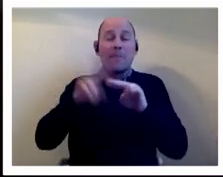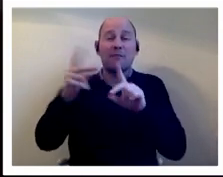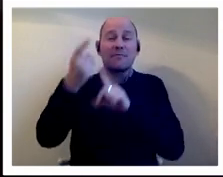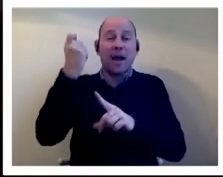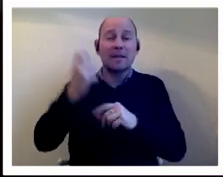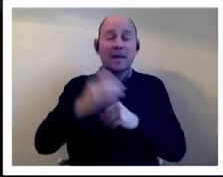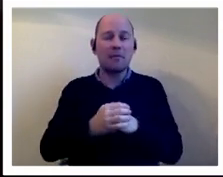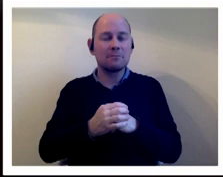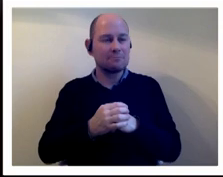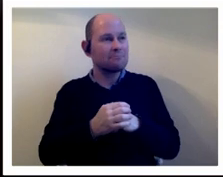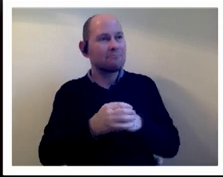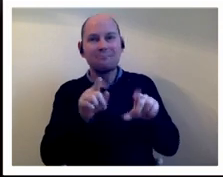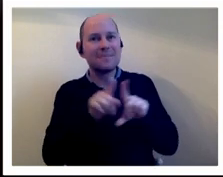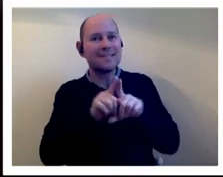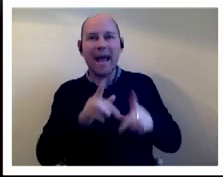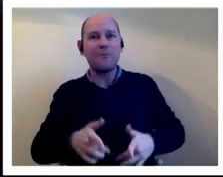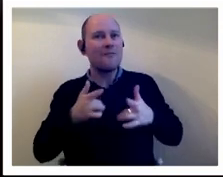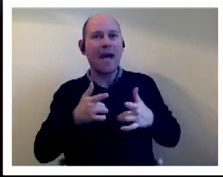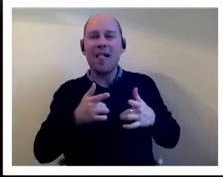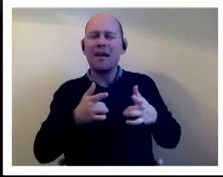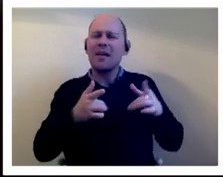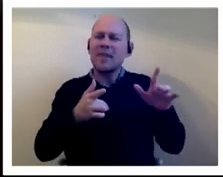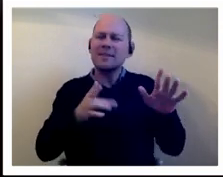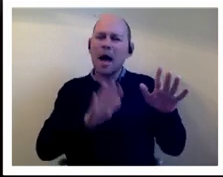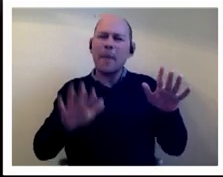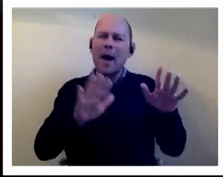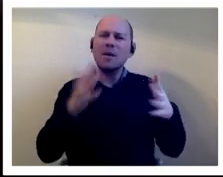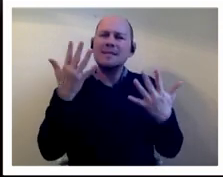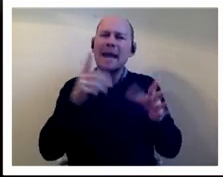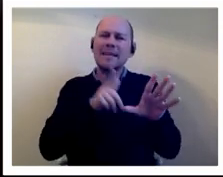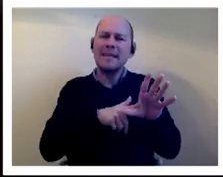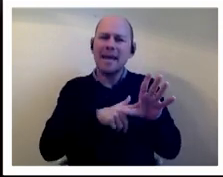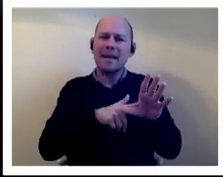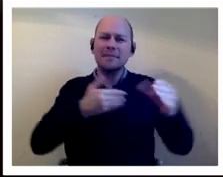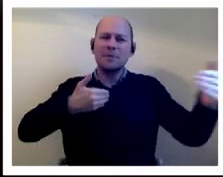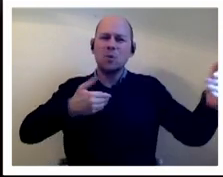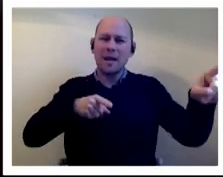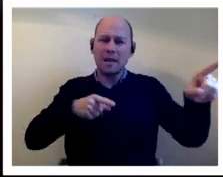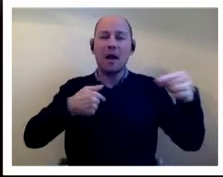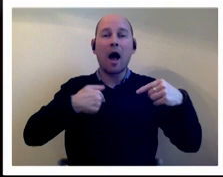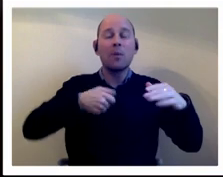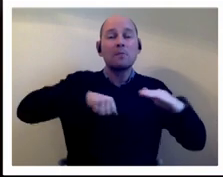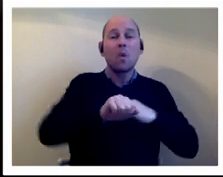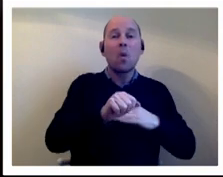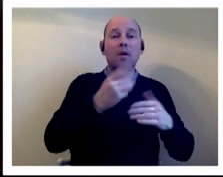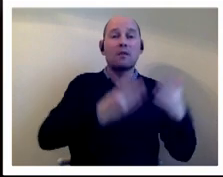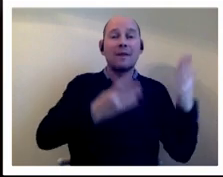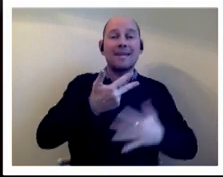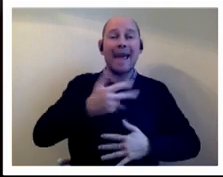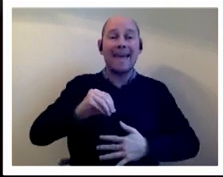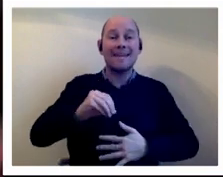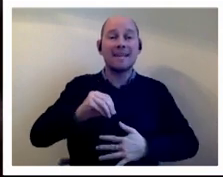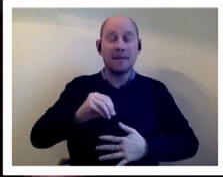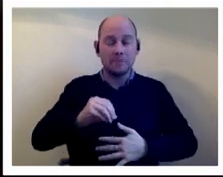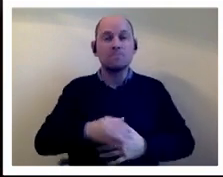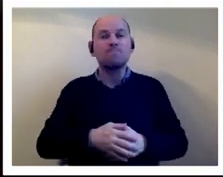i think there's probably about a decade between us i was born in i was born in 1980 um do you what